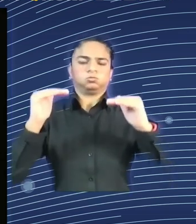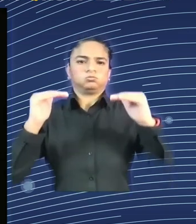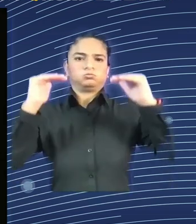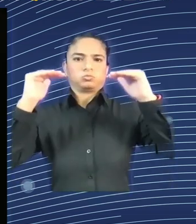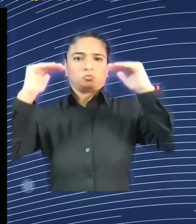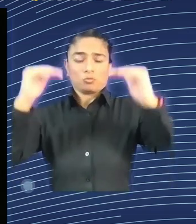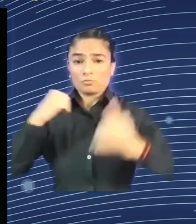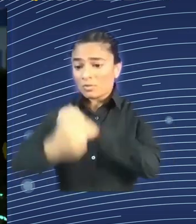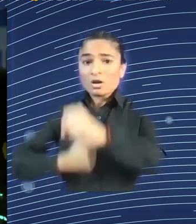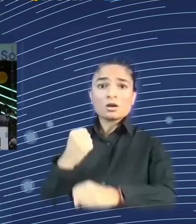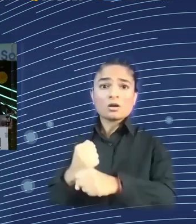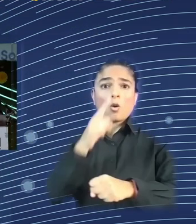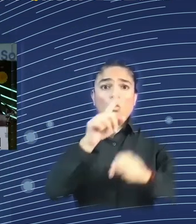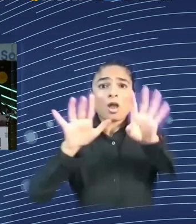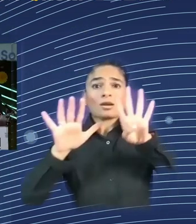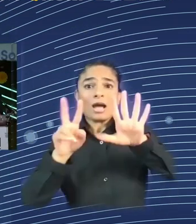to today.